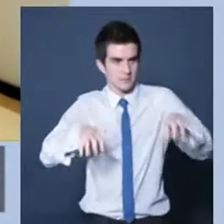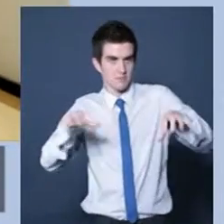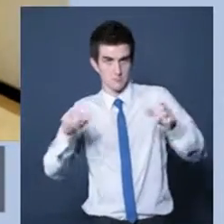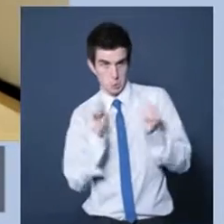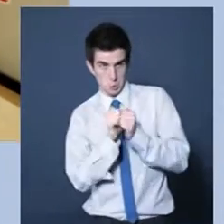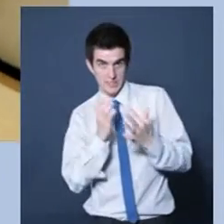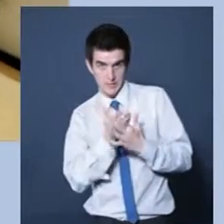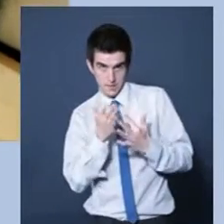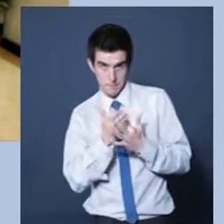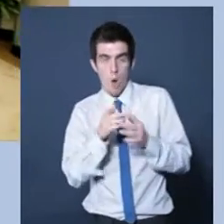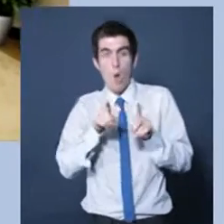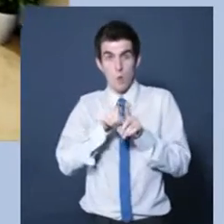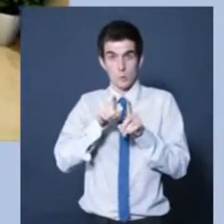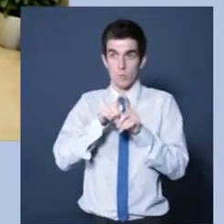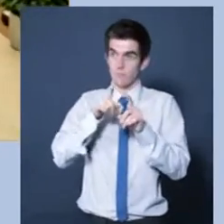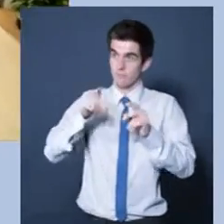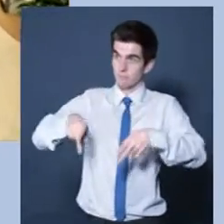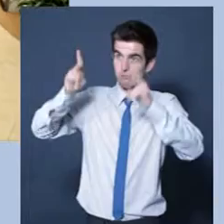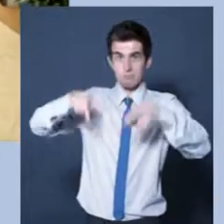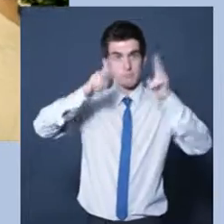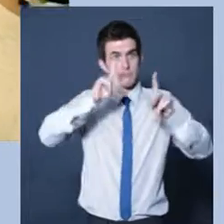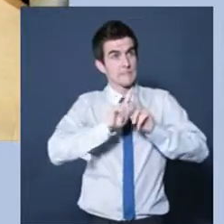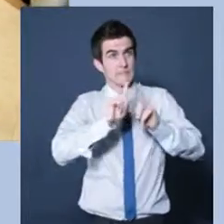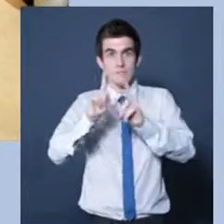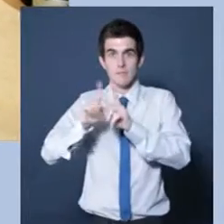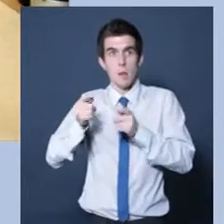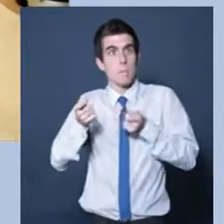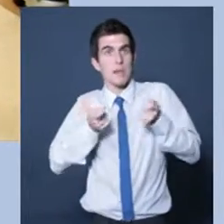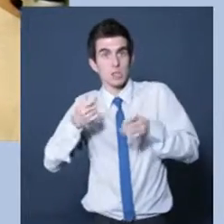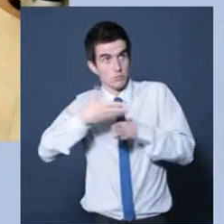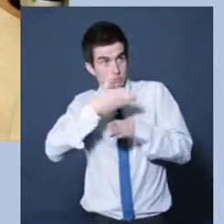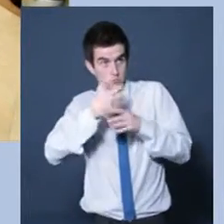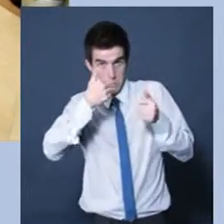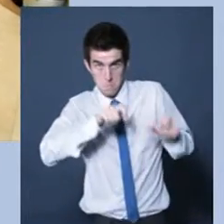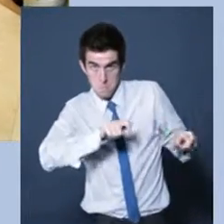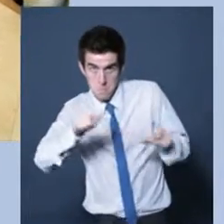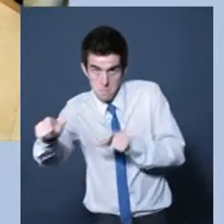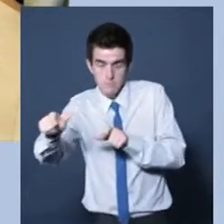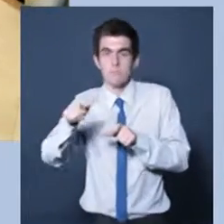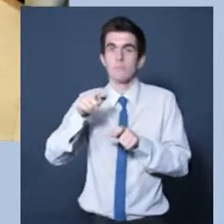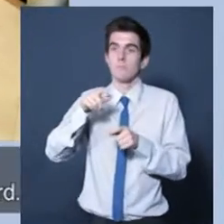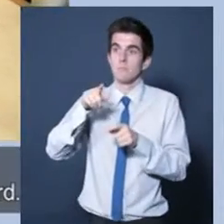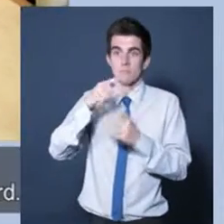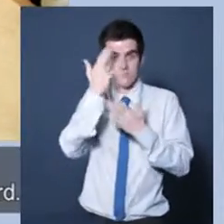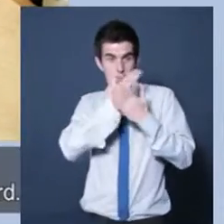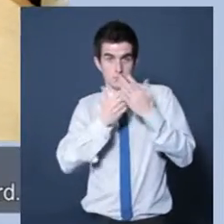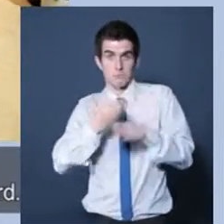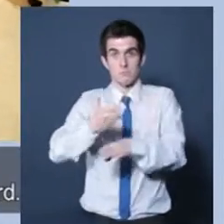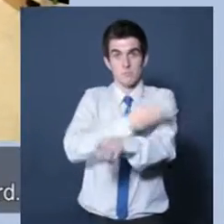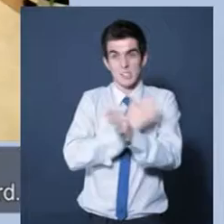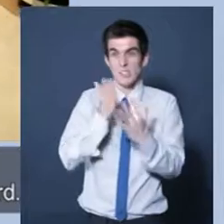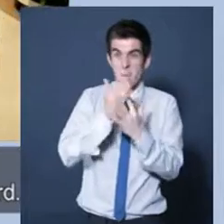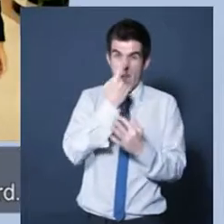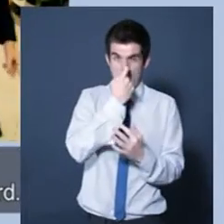buildings, the different type of buildings. Accessibility can be designed, but it also has to be managed in practice. And what British standards,